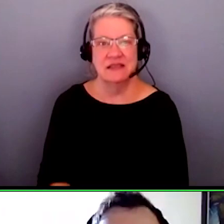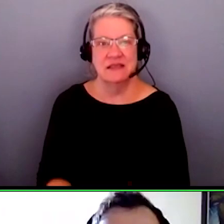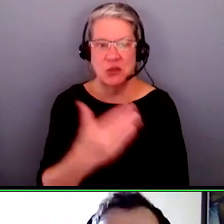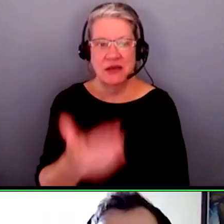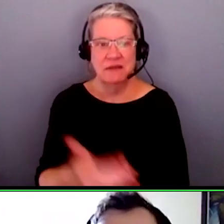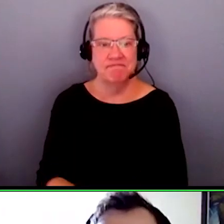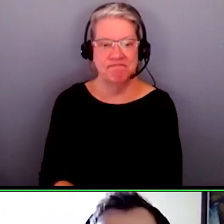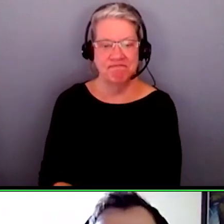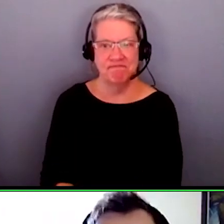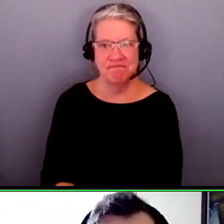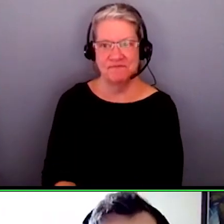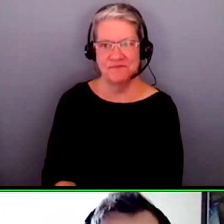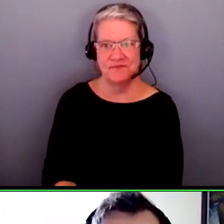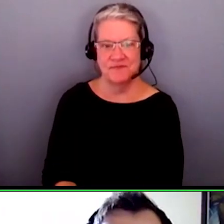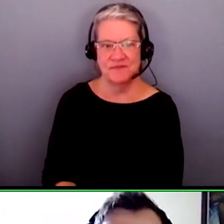go ahead.